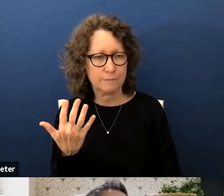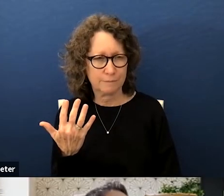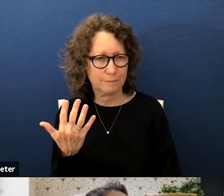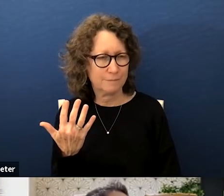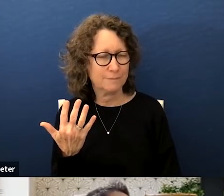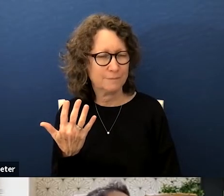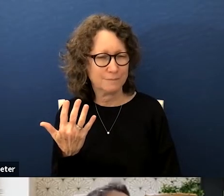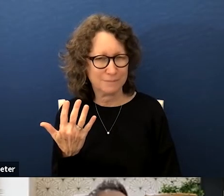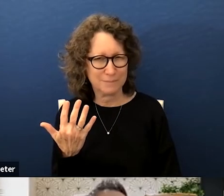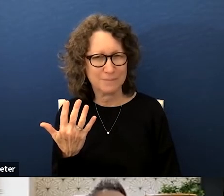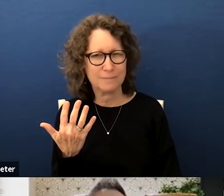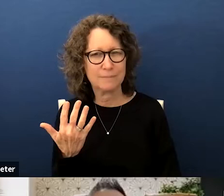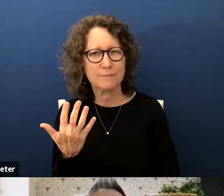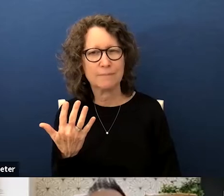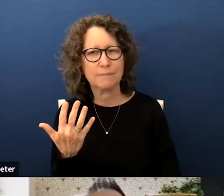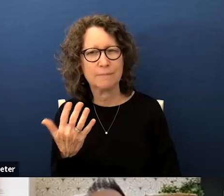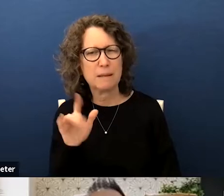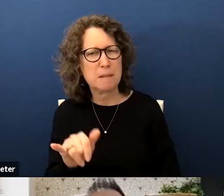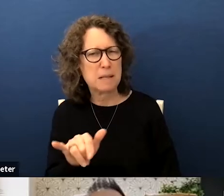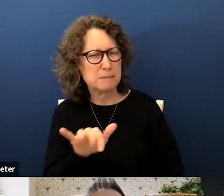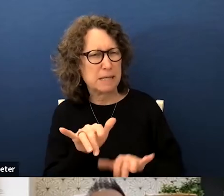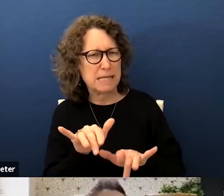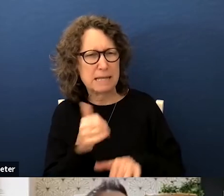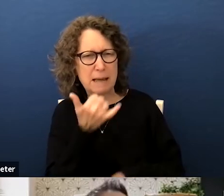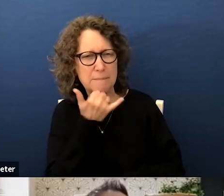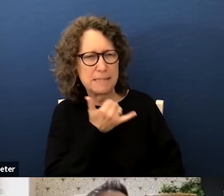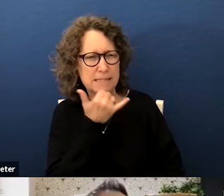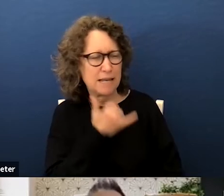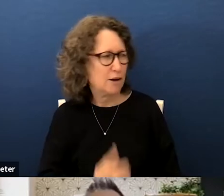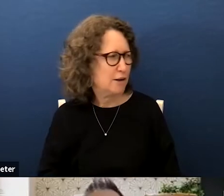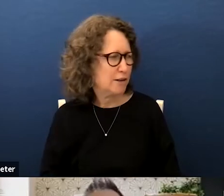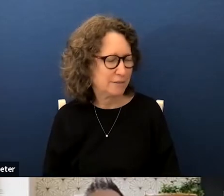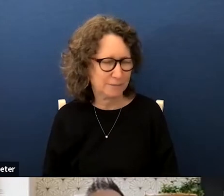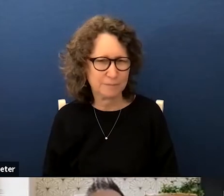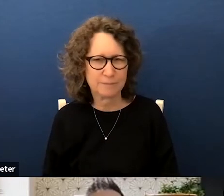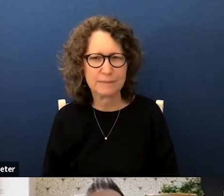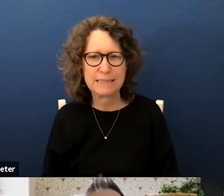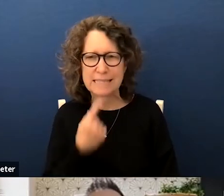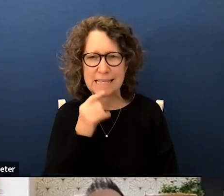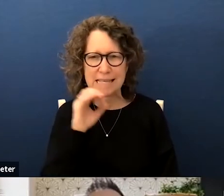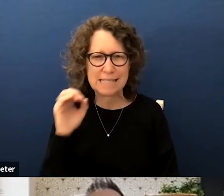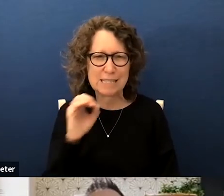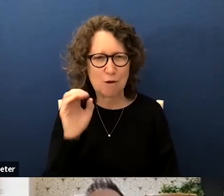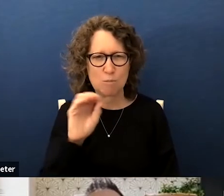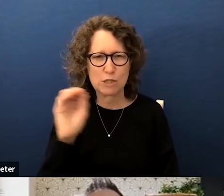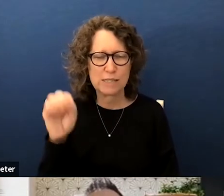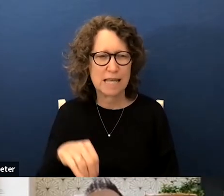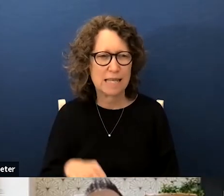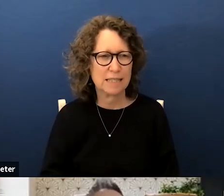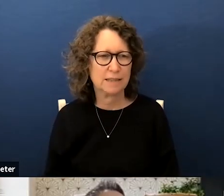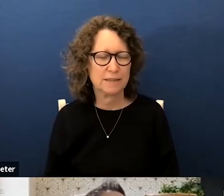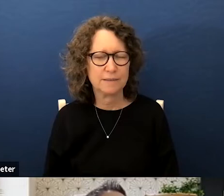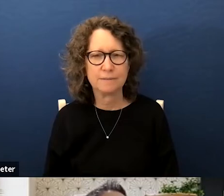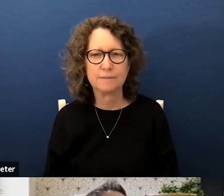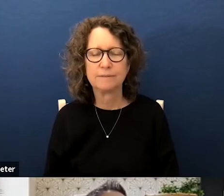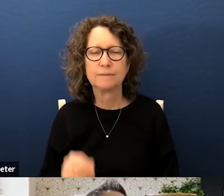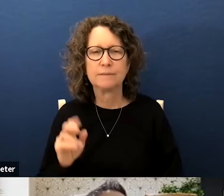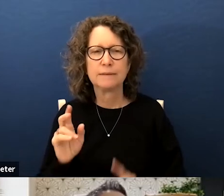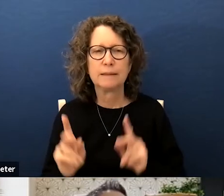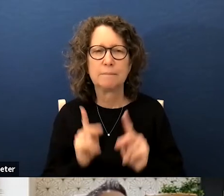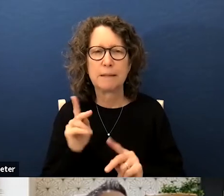it's got to be a typo it says zero percent um a population over